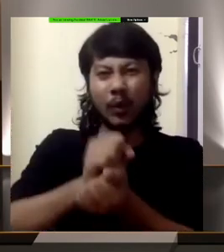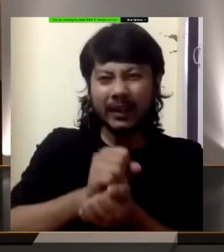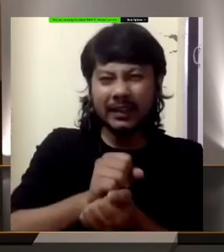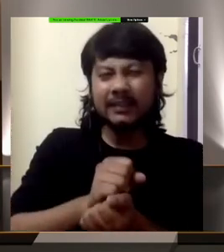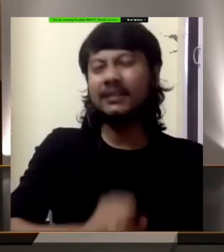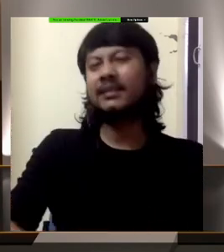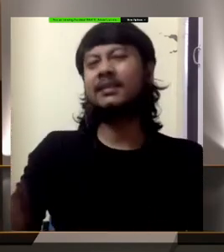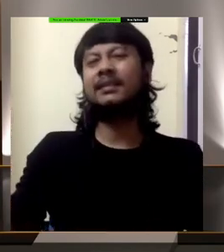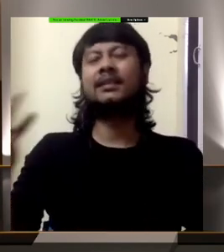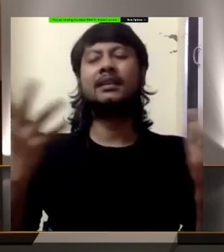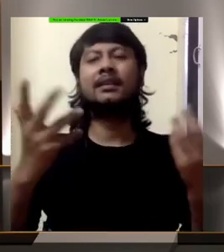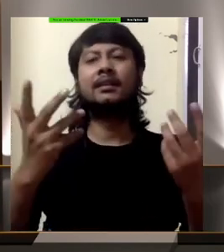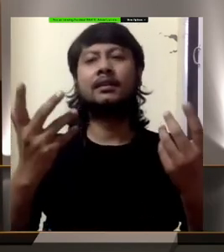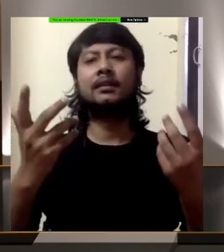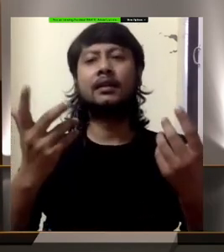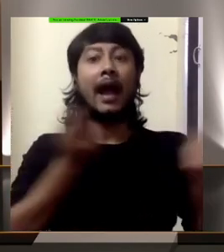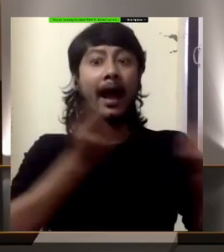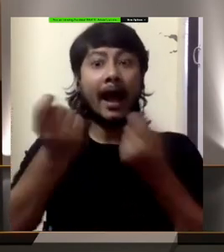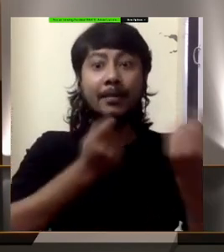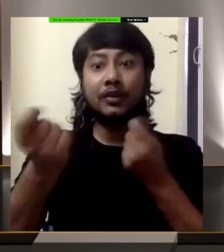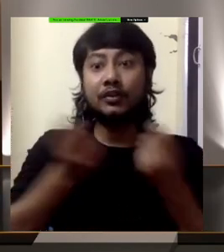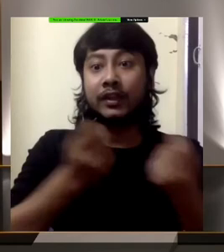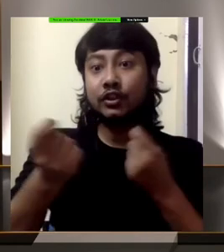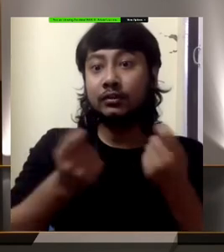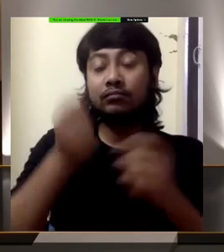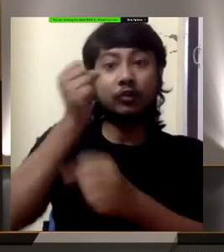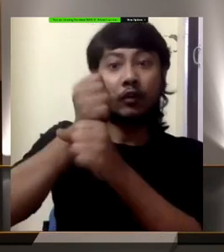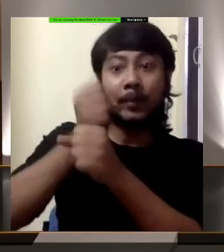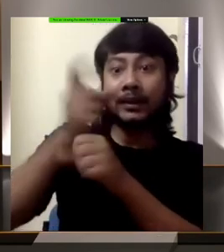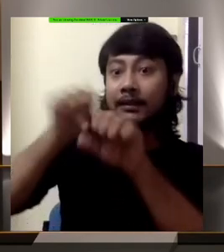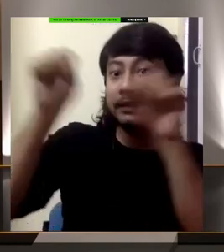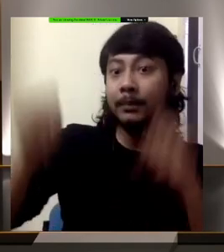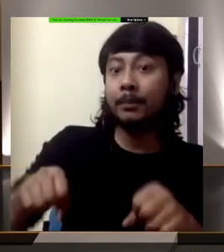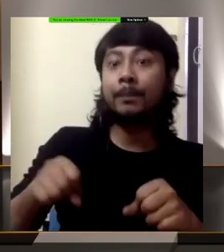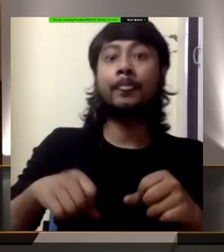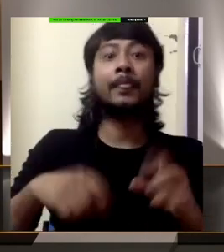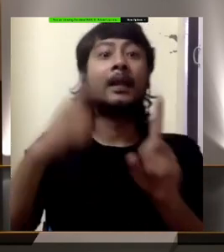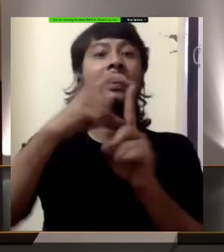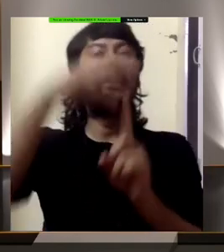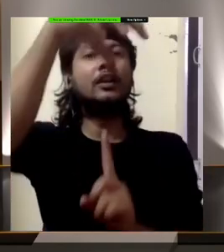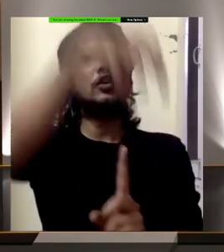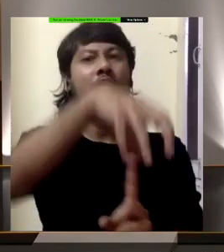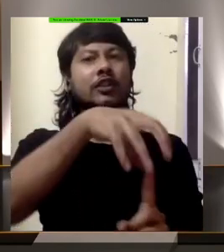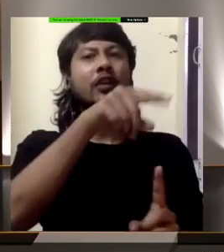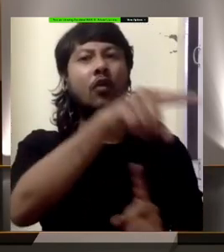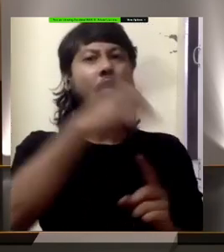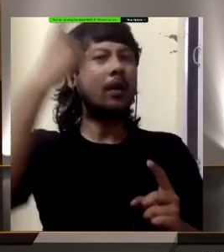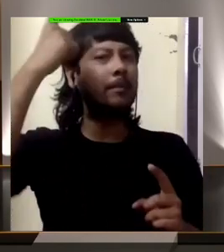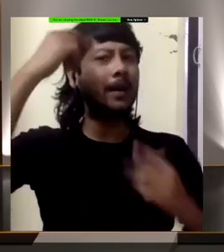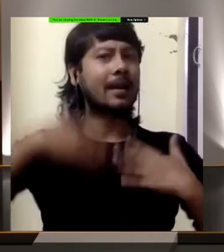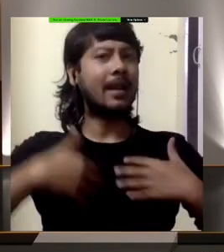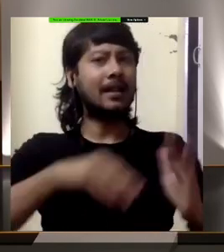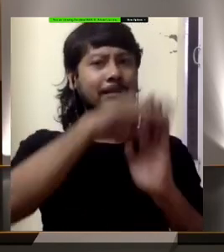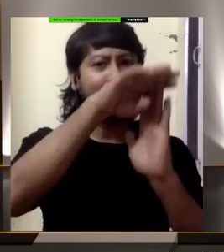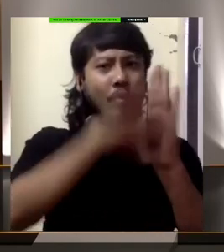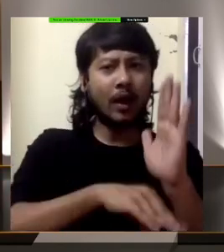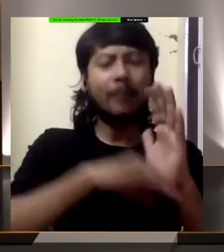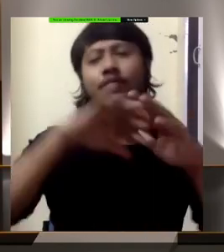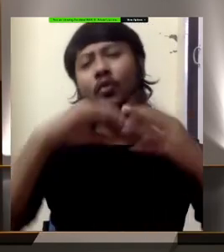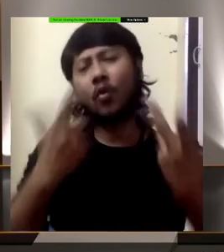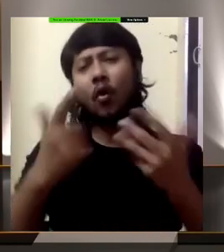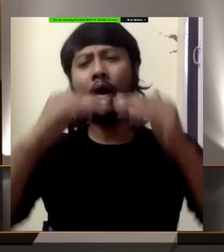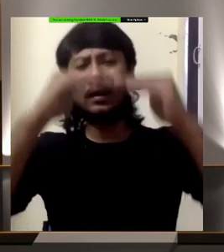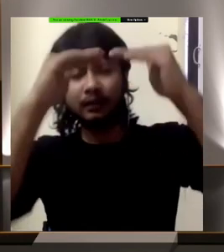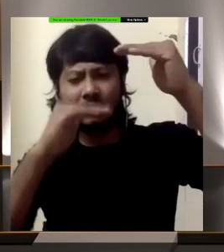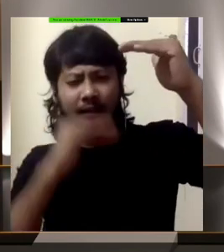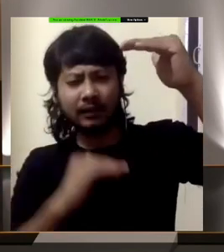academies, the district mental health program, tertiary care hospitals, in extensive programs